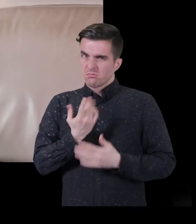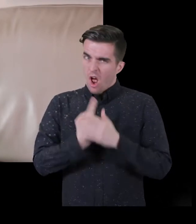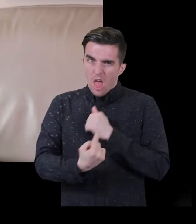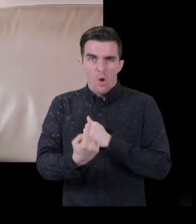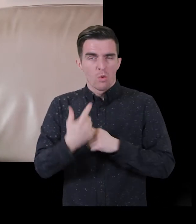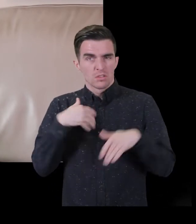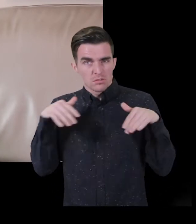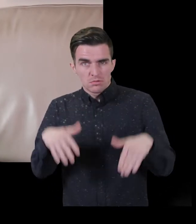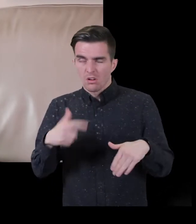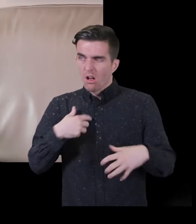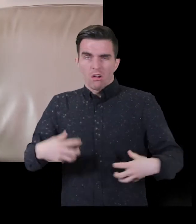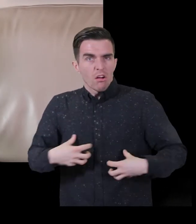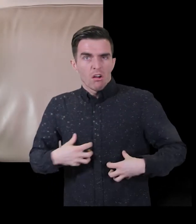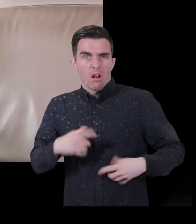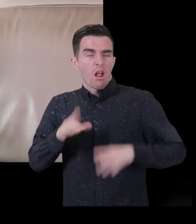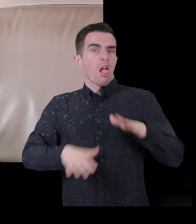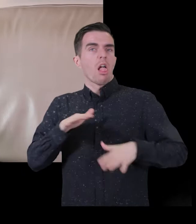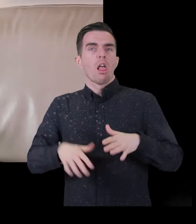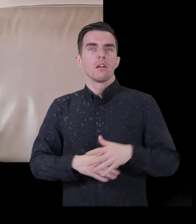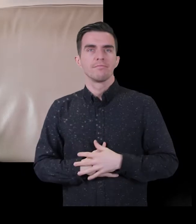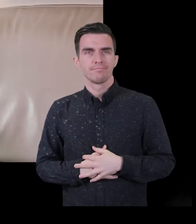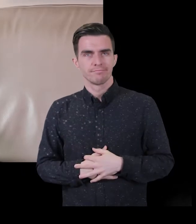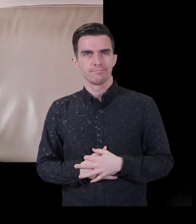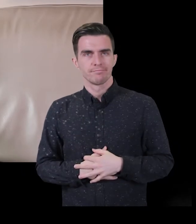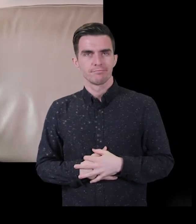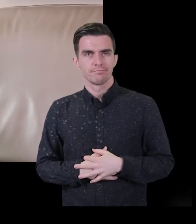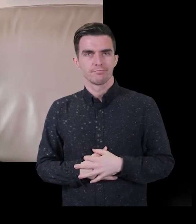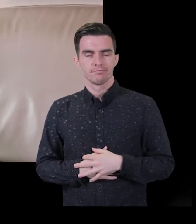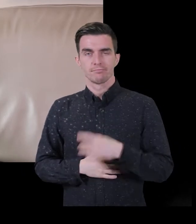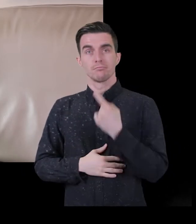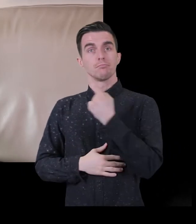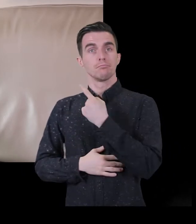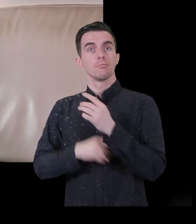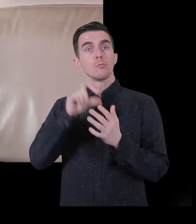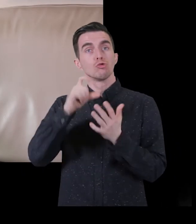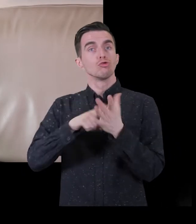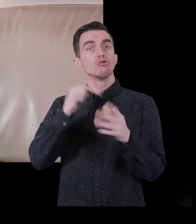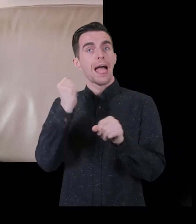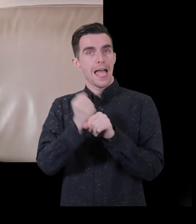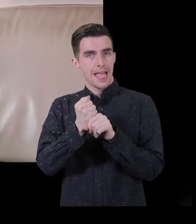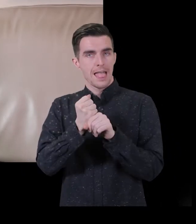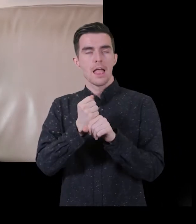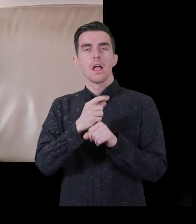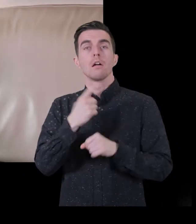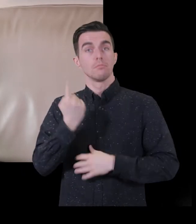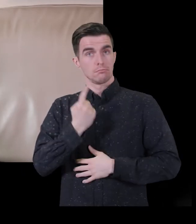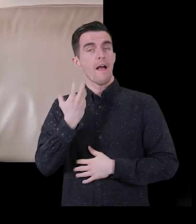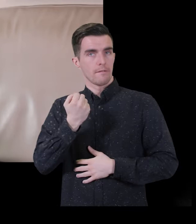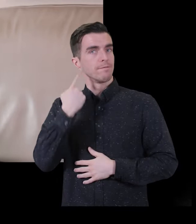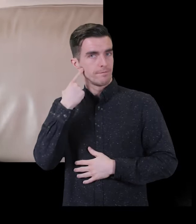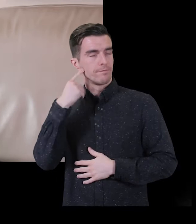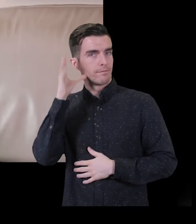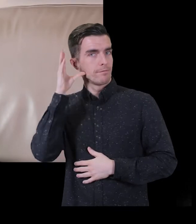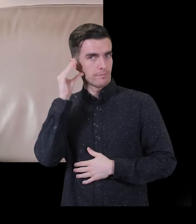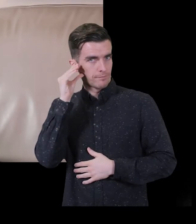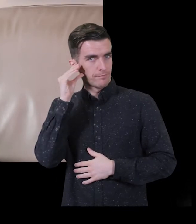you know. So to go from false sight to no sight, or partial sight, is a very difficult transition. It makes you